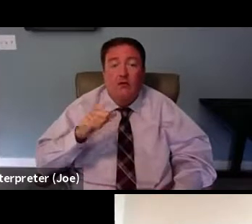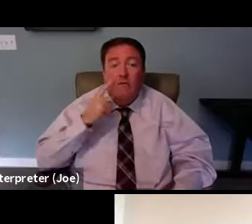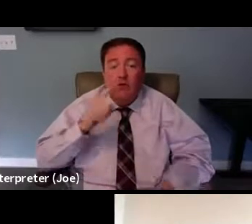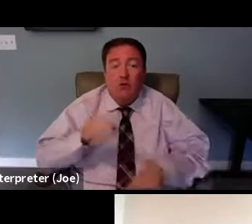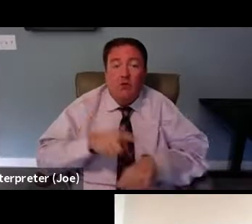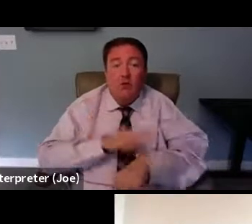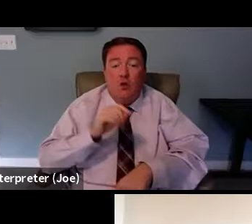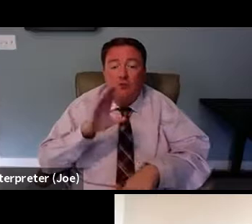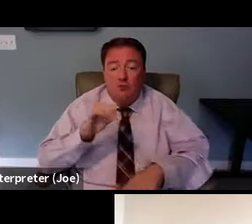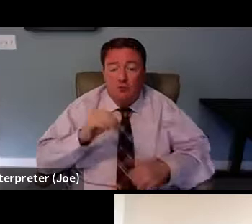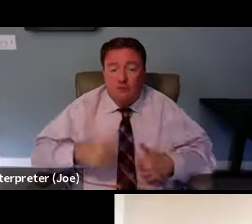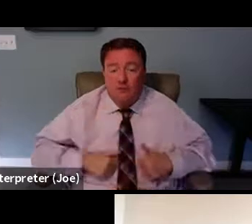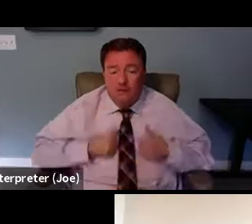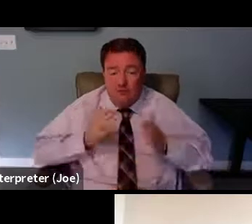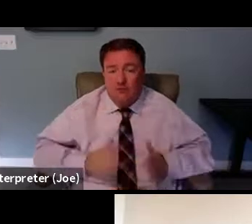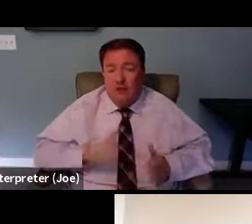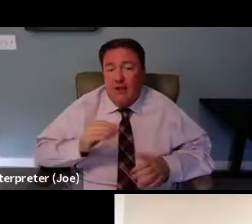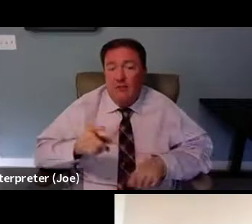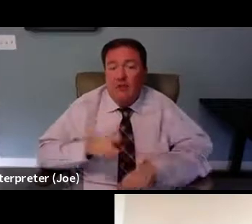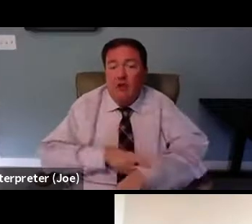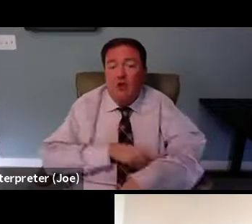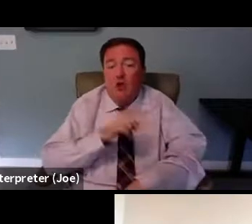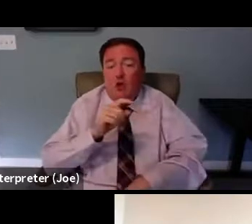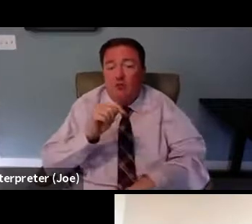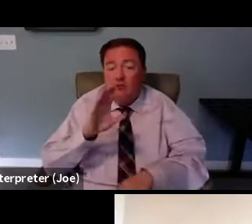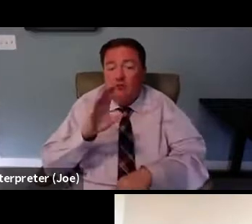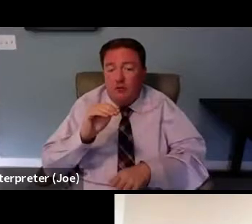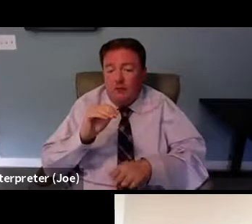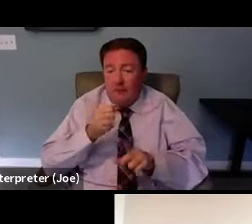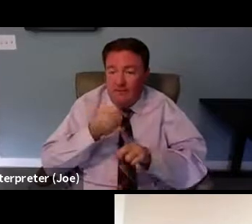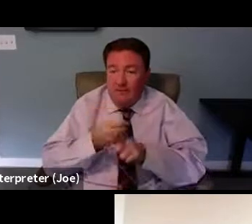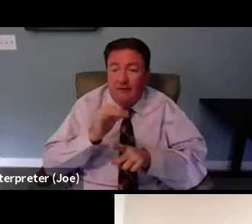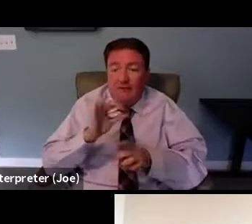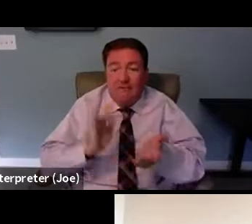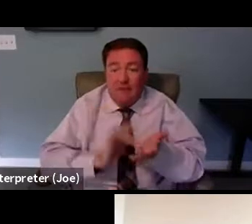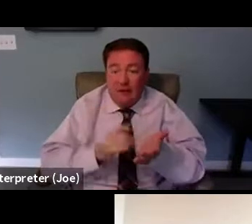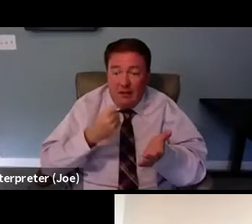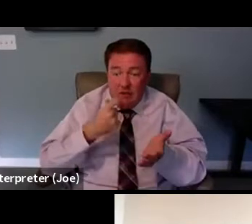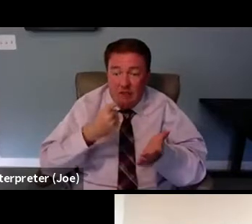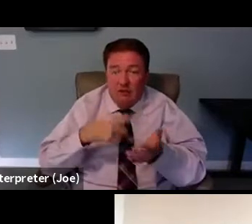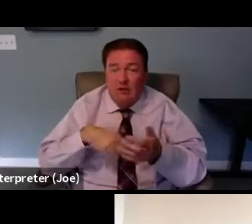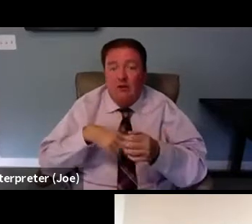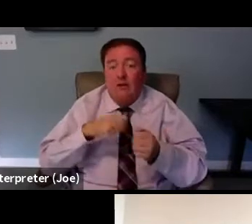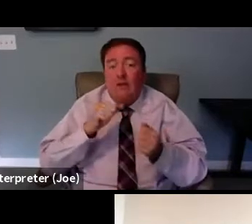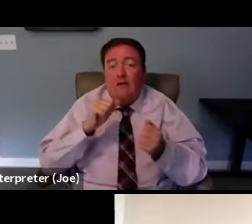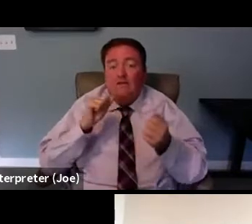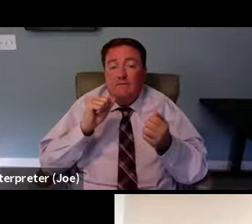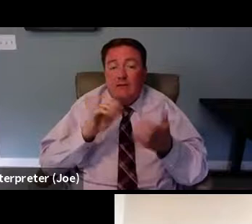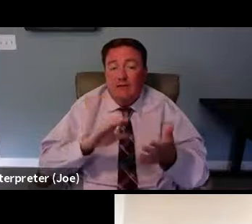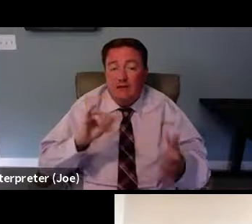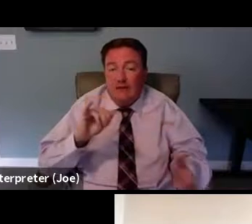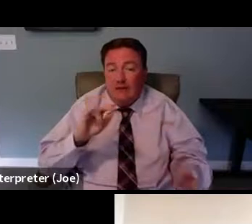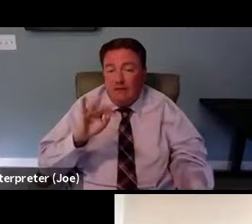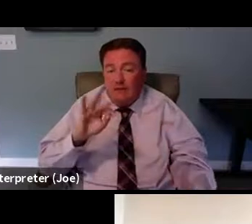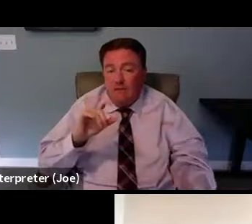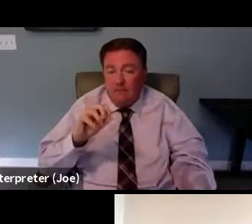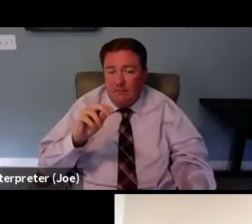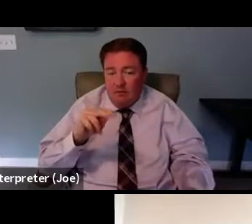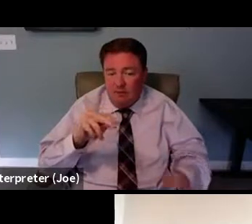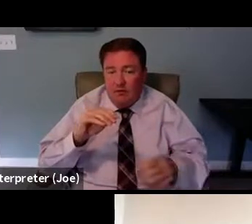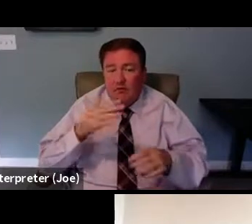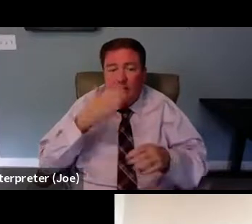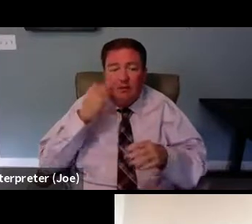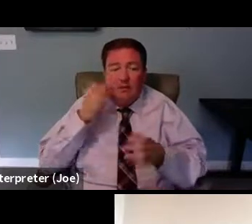the long term effects of the medication and then, you know, having to face inflammation due to, you know, the constant